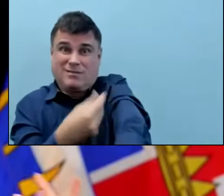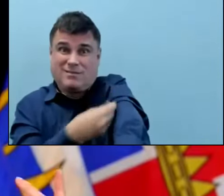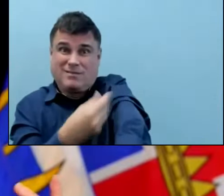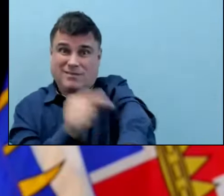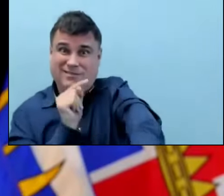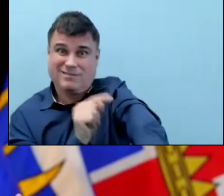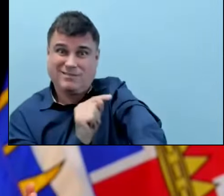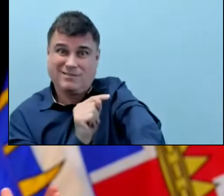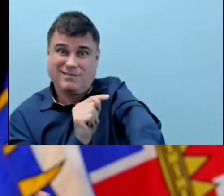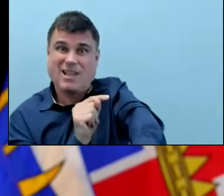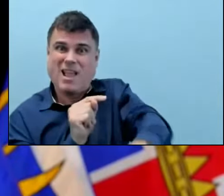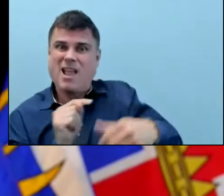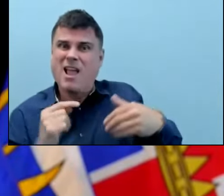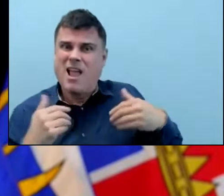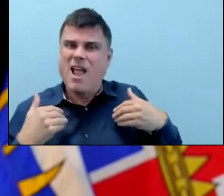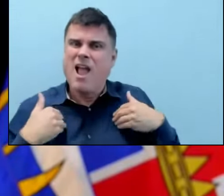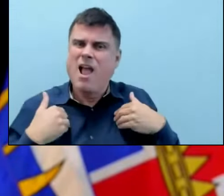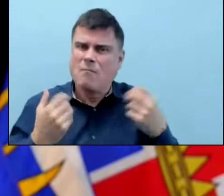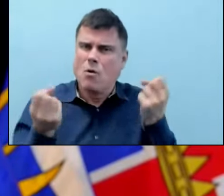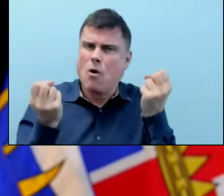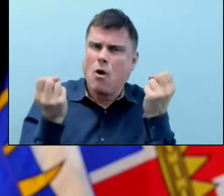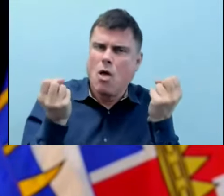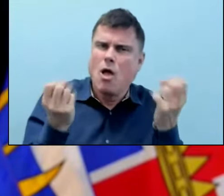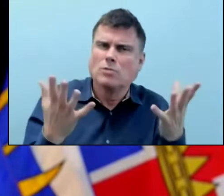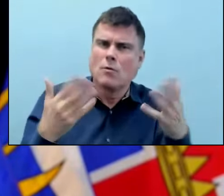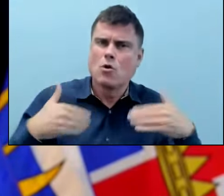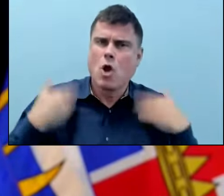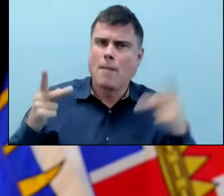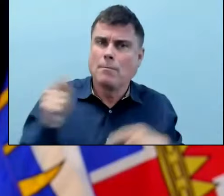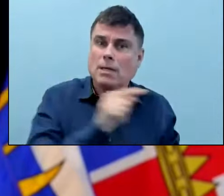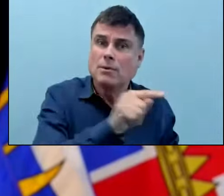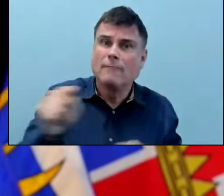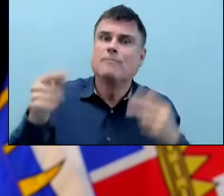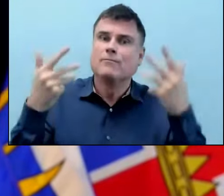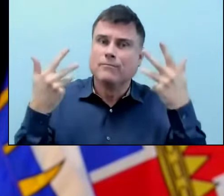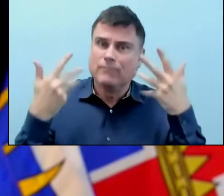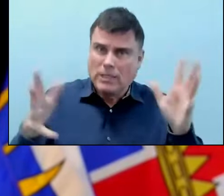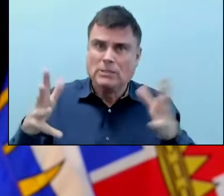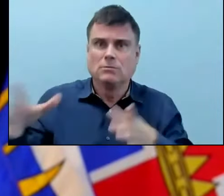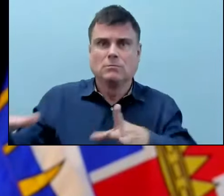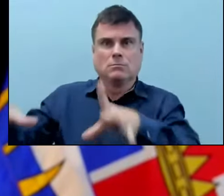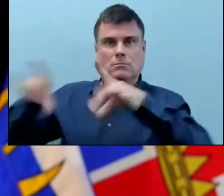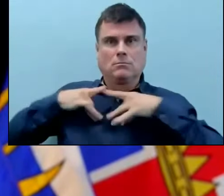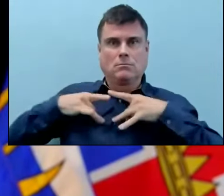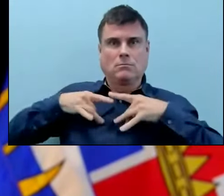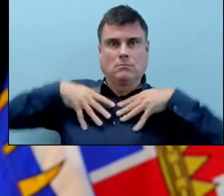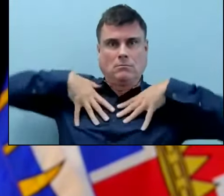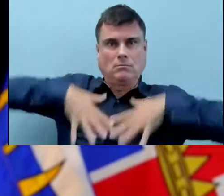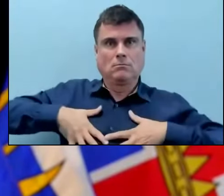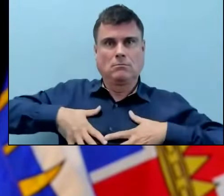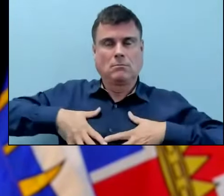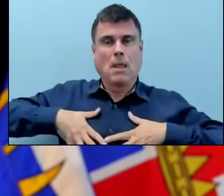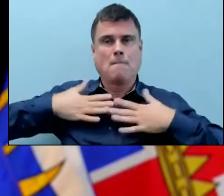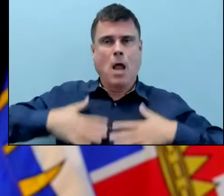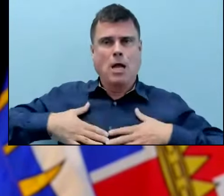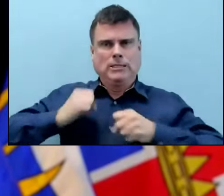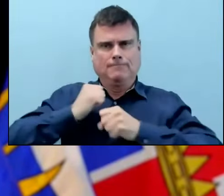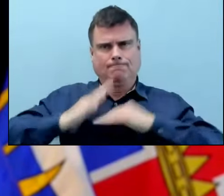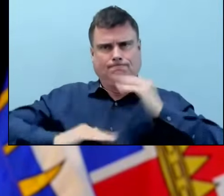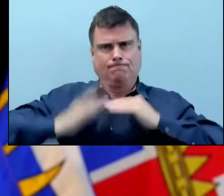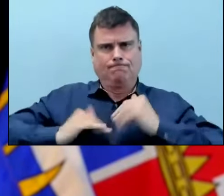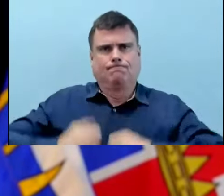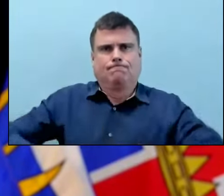developing of antibodies in younger people but a very low rate in older people. So people over age 70 and over age 80,